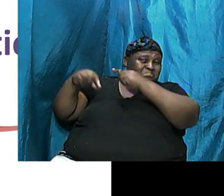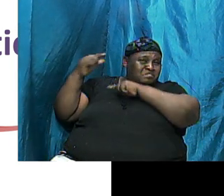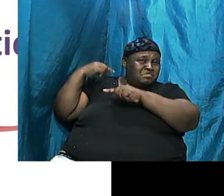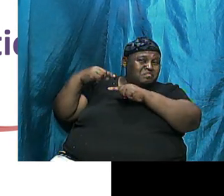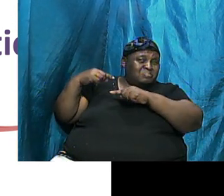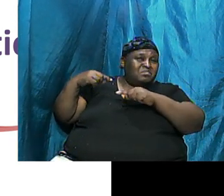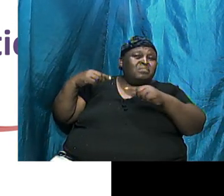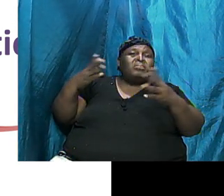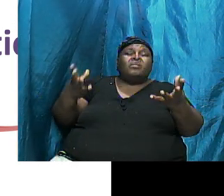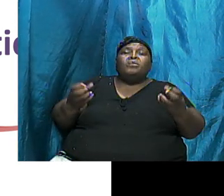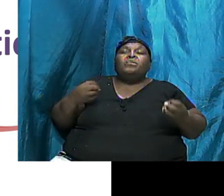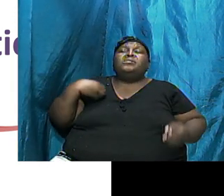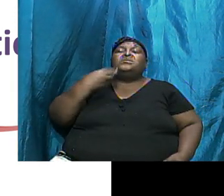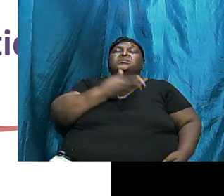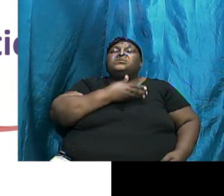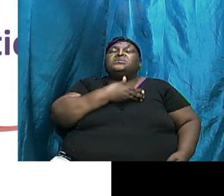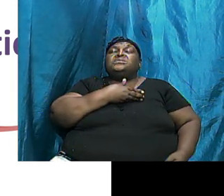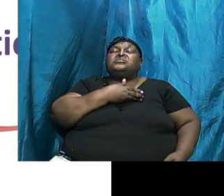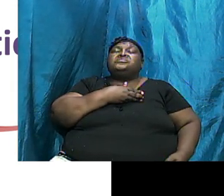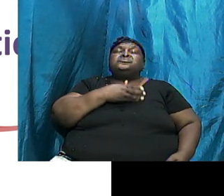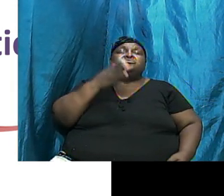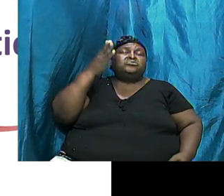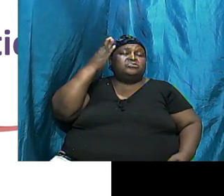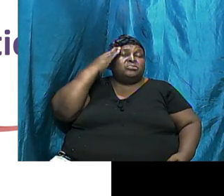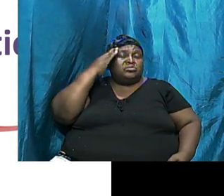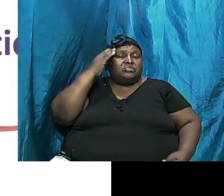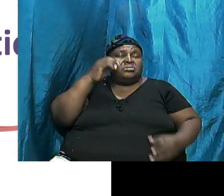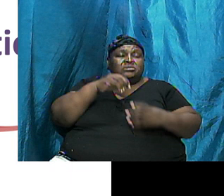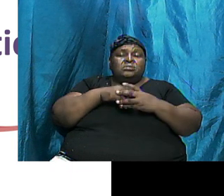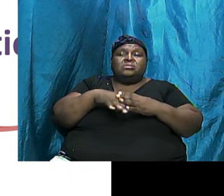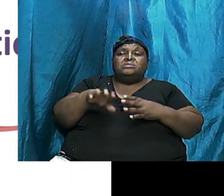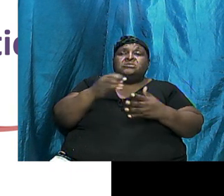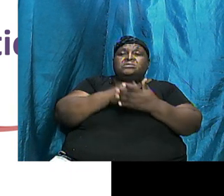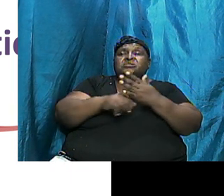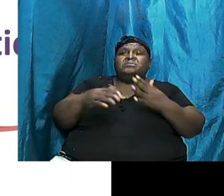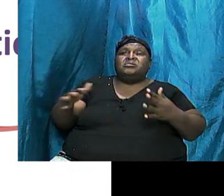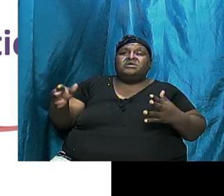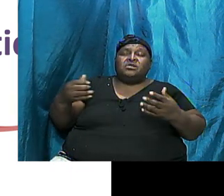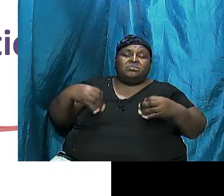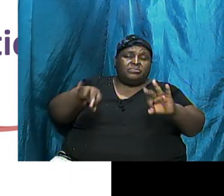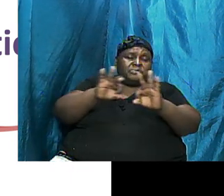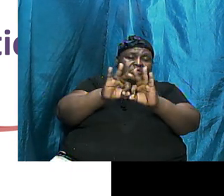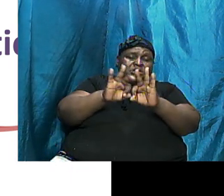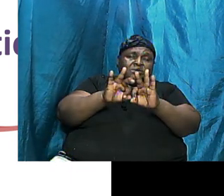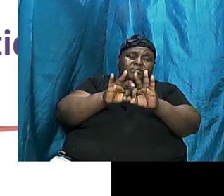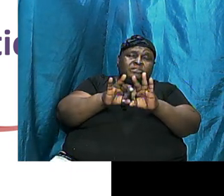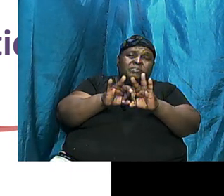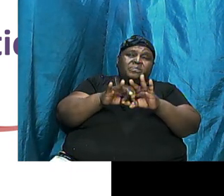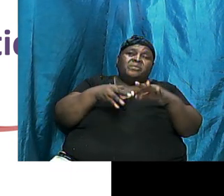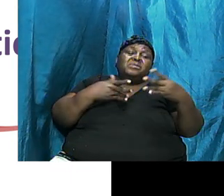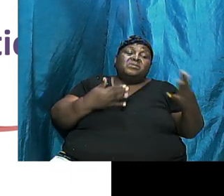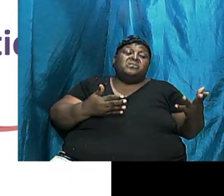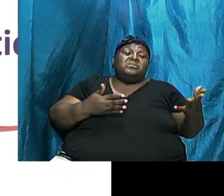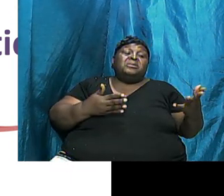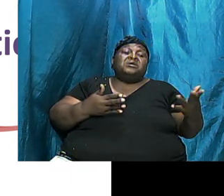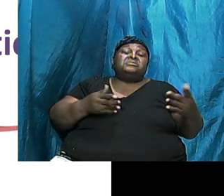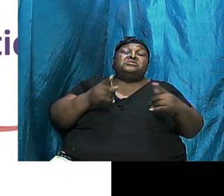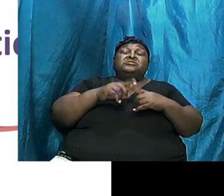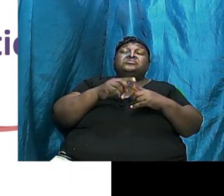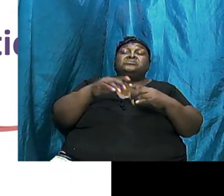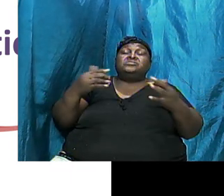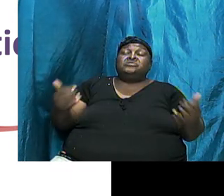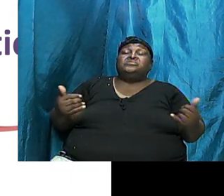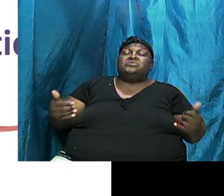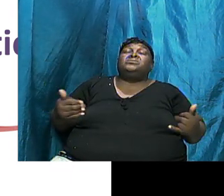Want Us To Bear In Mind Something And And Is Important I Waited Until Now To Make